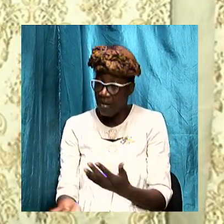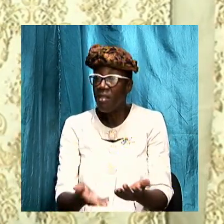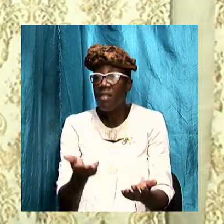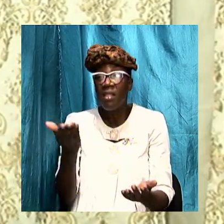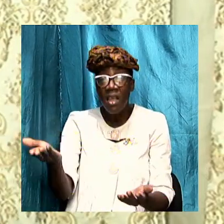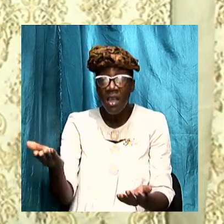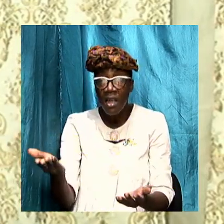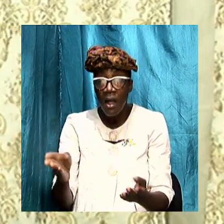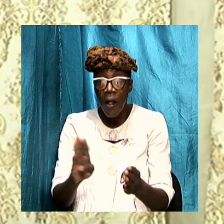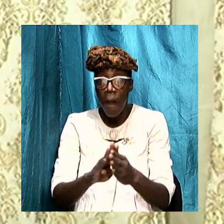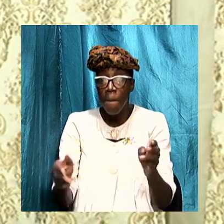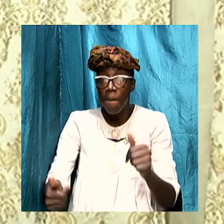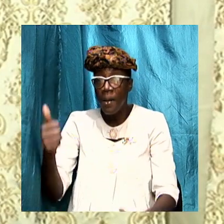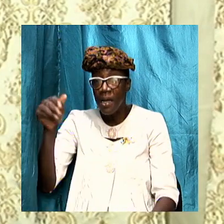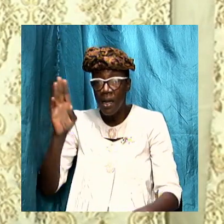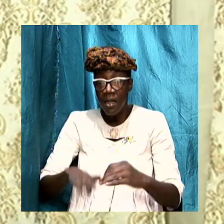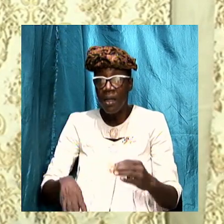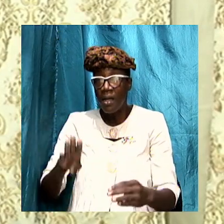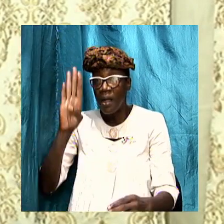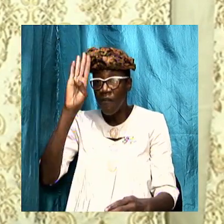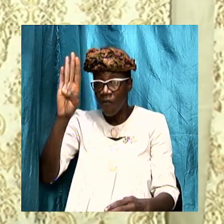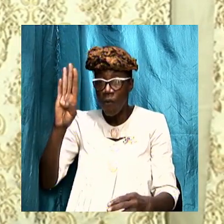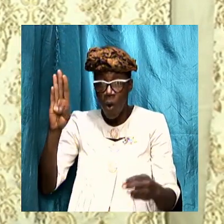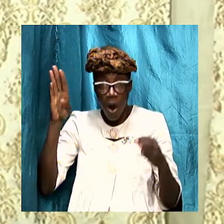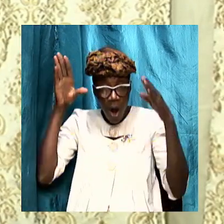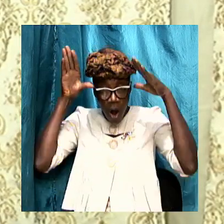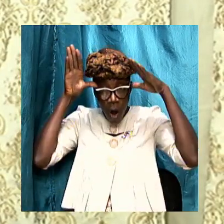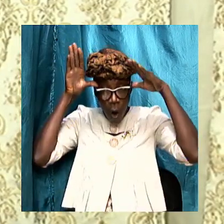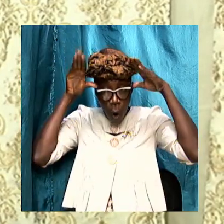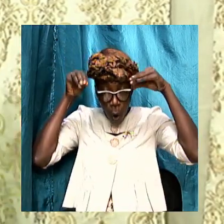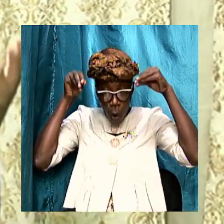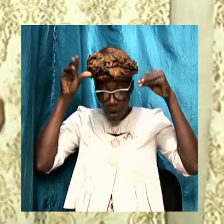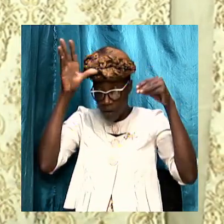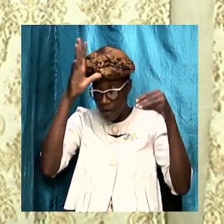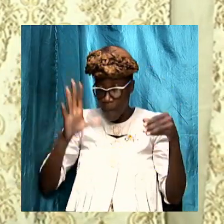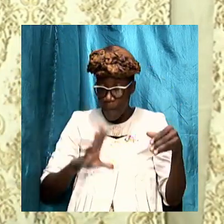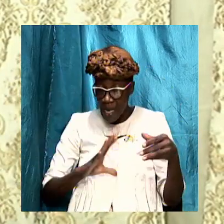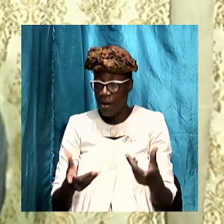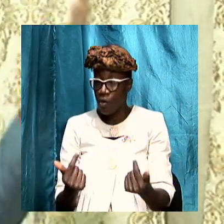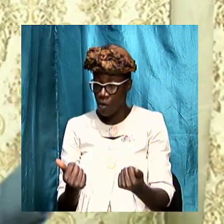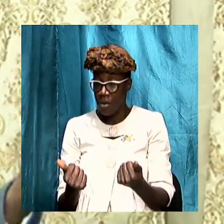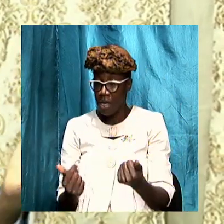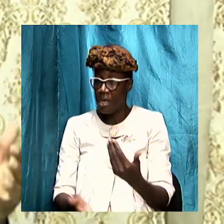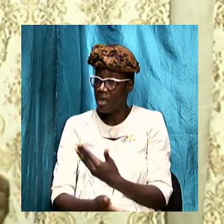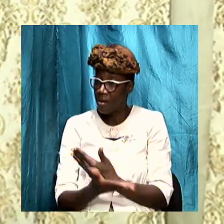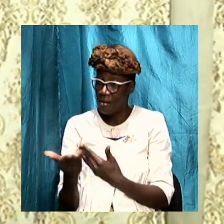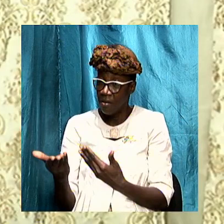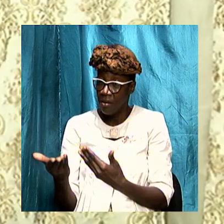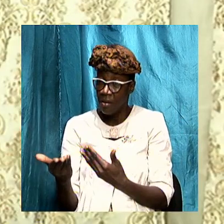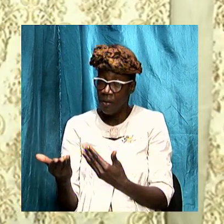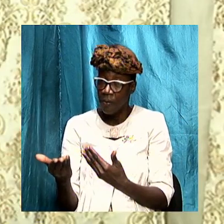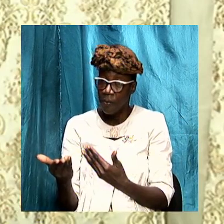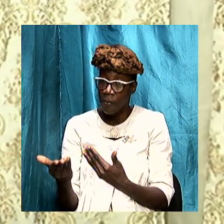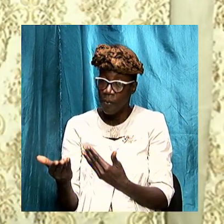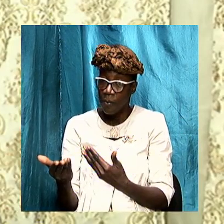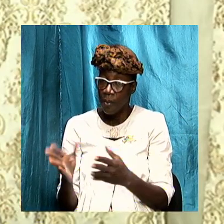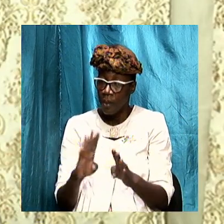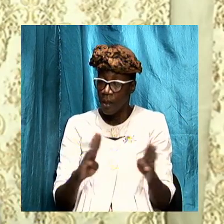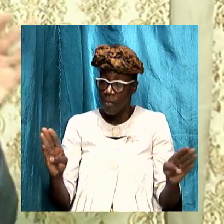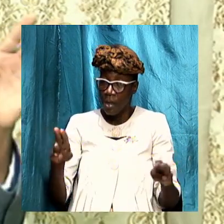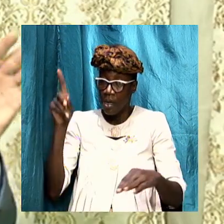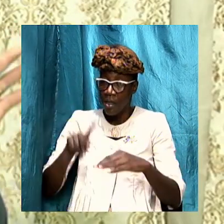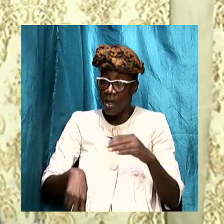than the four horsemen that are coming there is an event bigger than all the